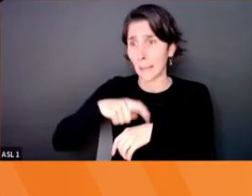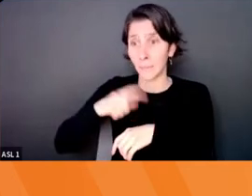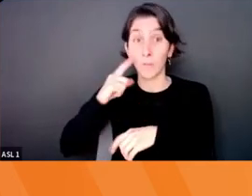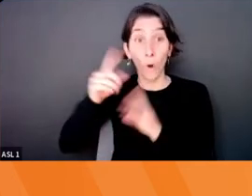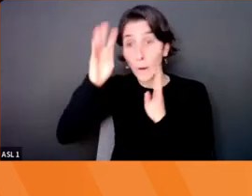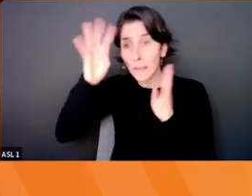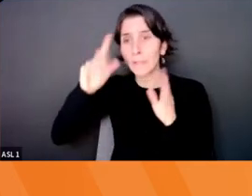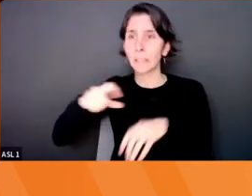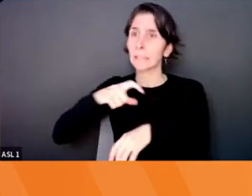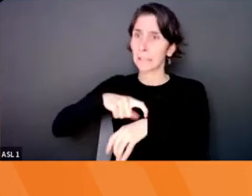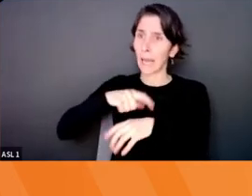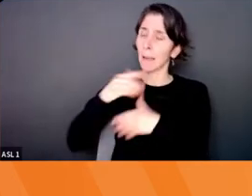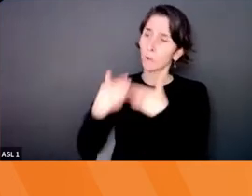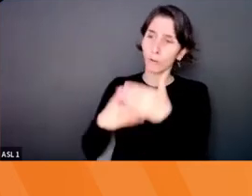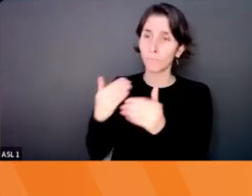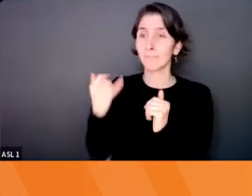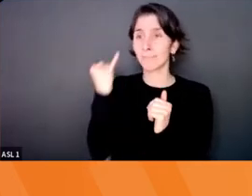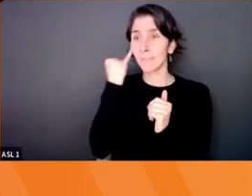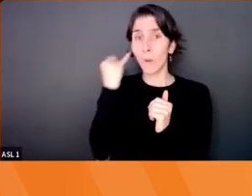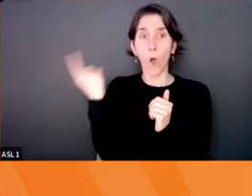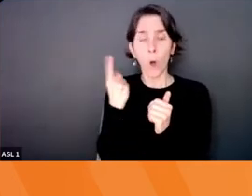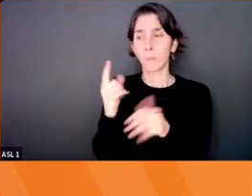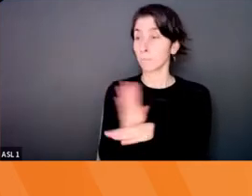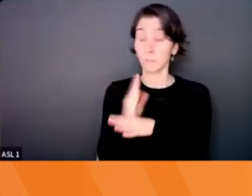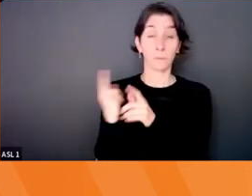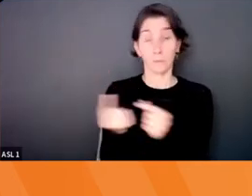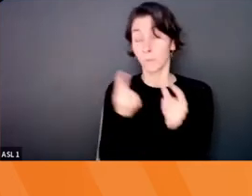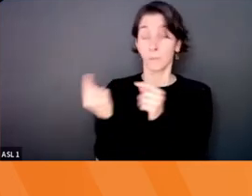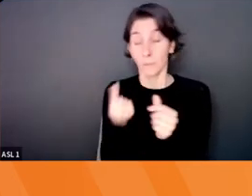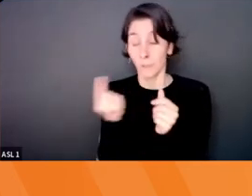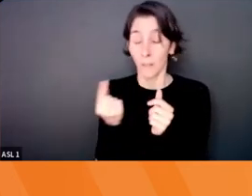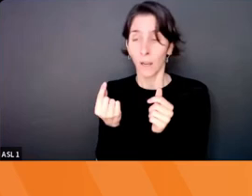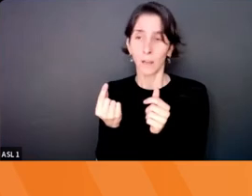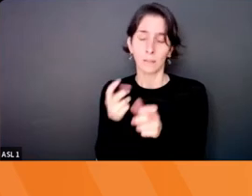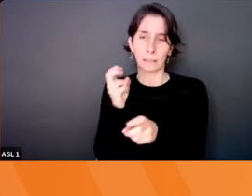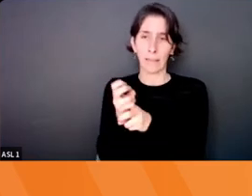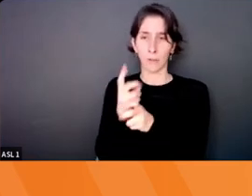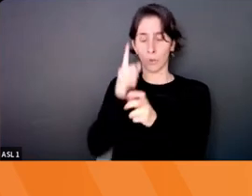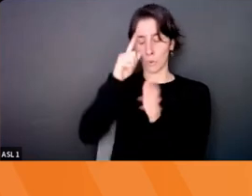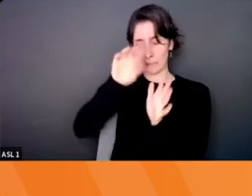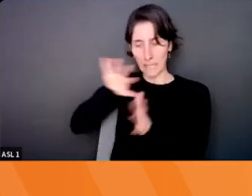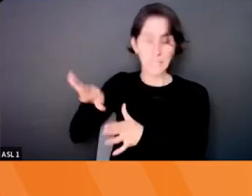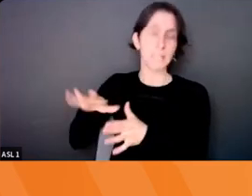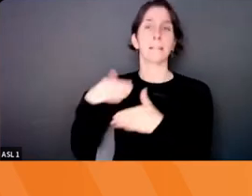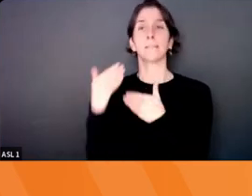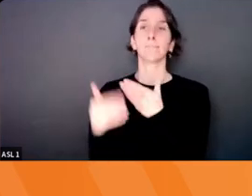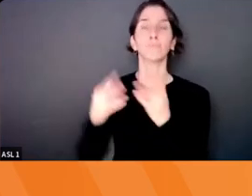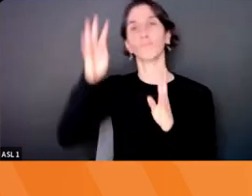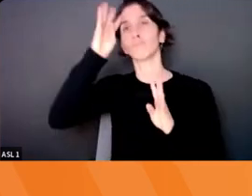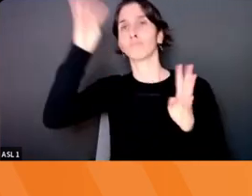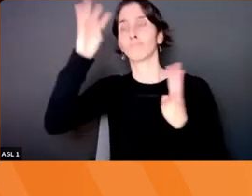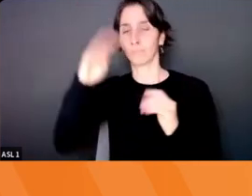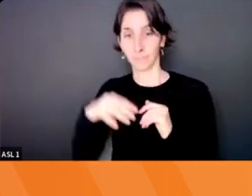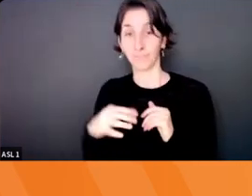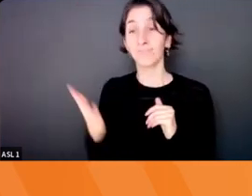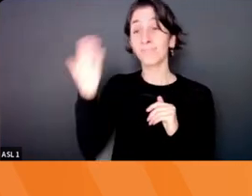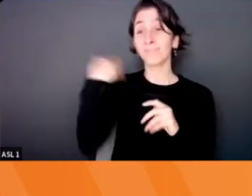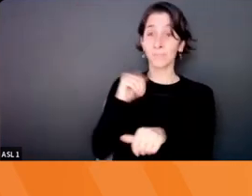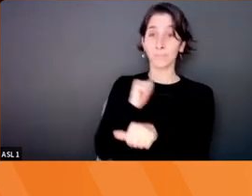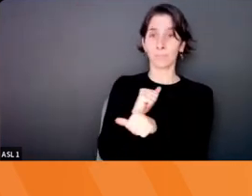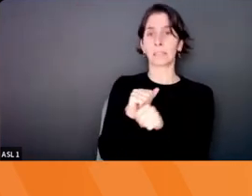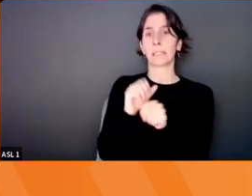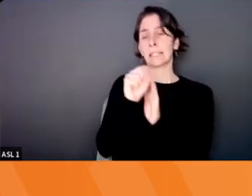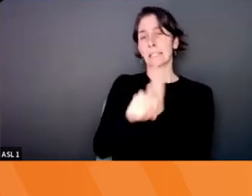If you're constantly at or over capacity, it's hard to see new opportunities. When I, when I worked at state farm innovation, um,